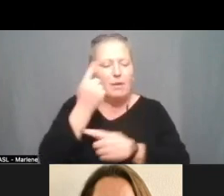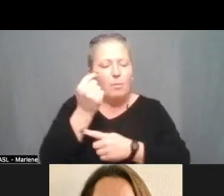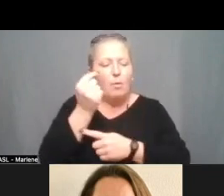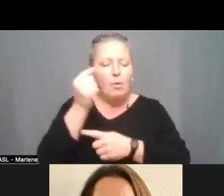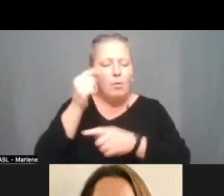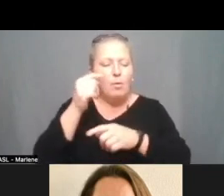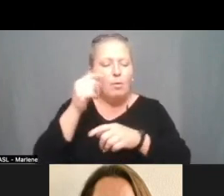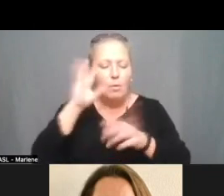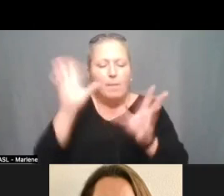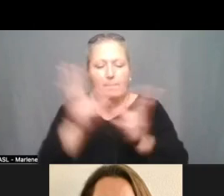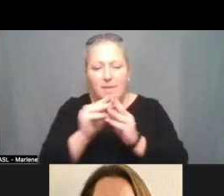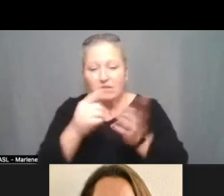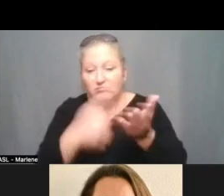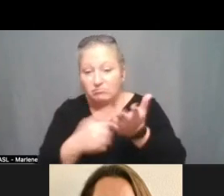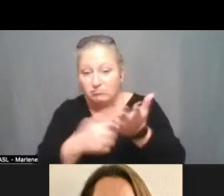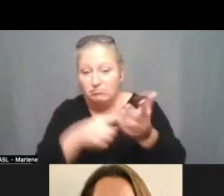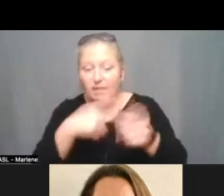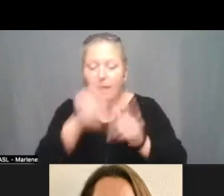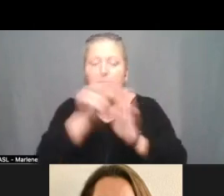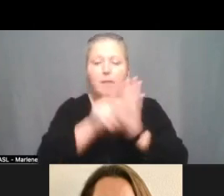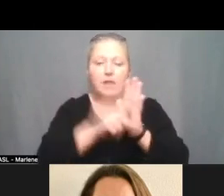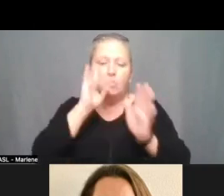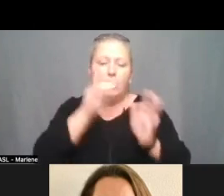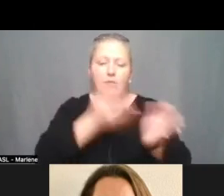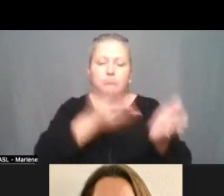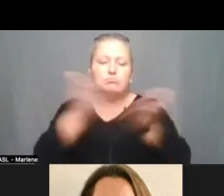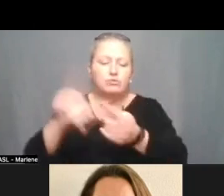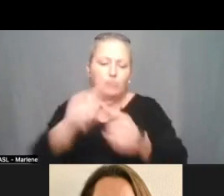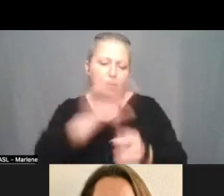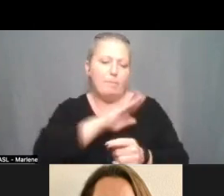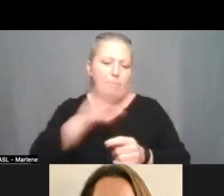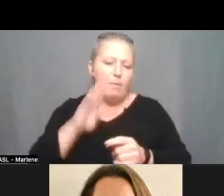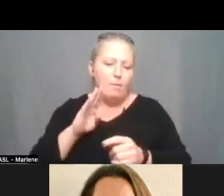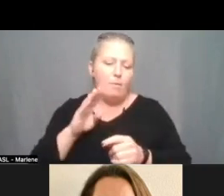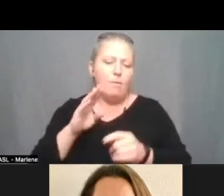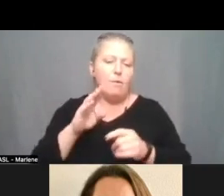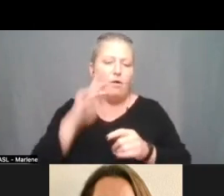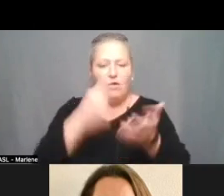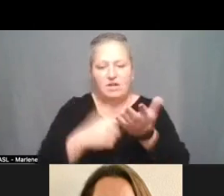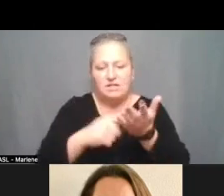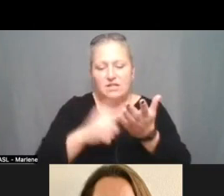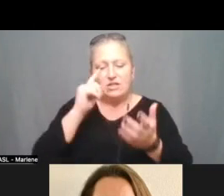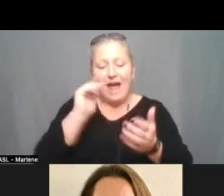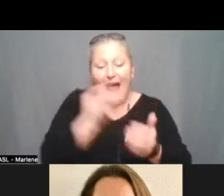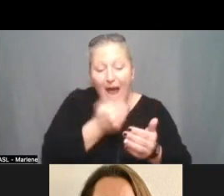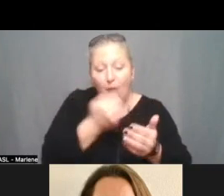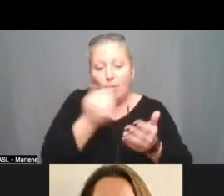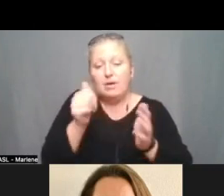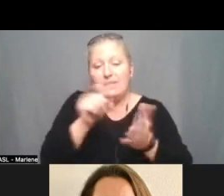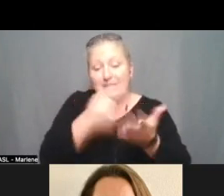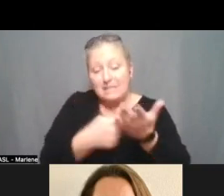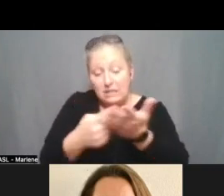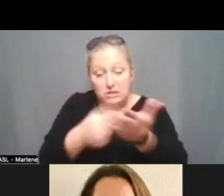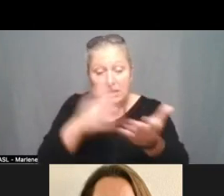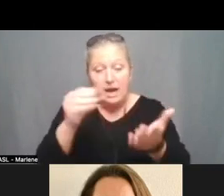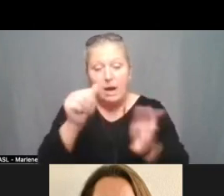those policies will start to roll up to the board for our discussion and approval as well. So, I believe, next